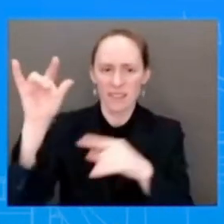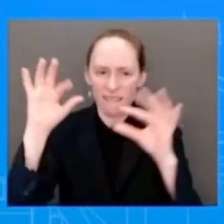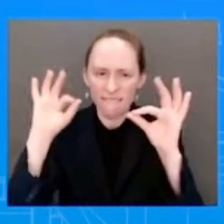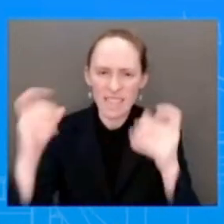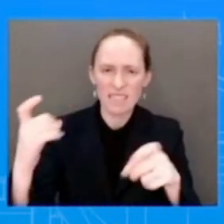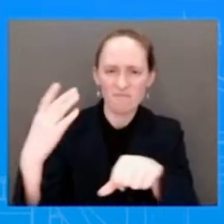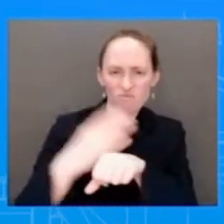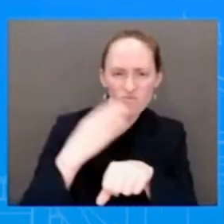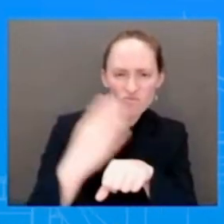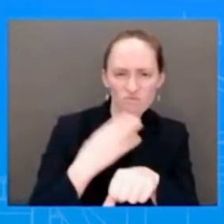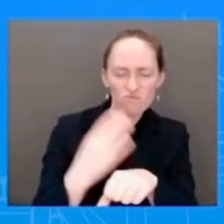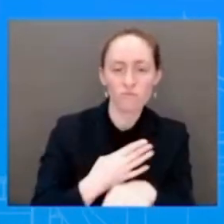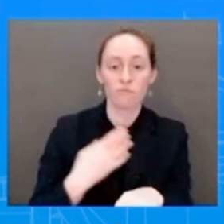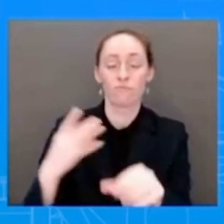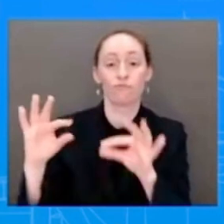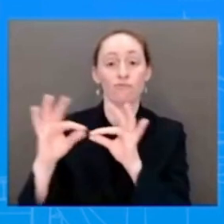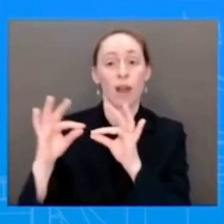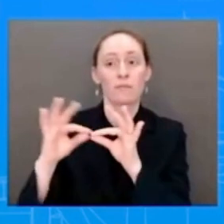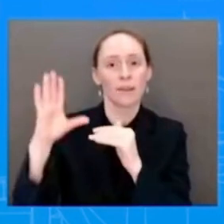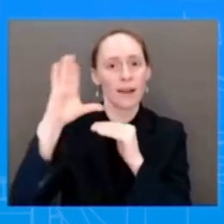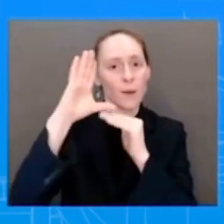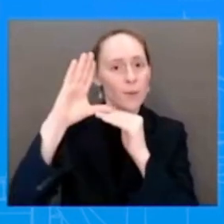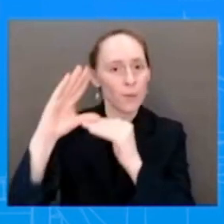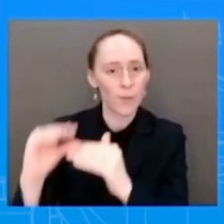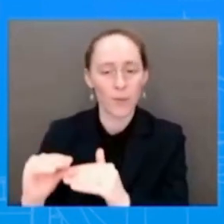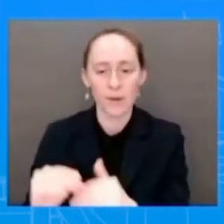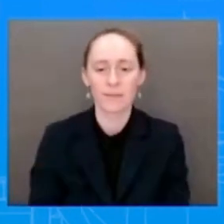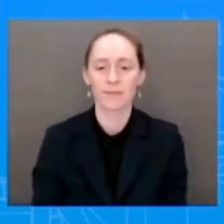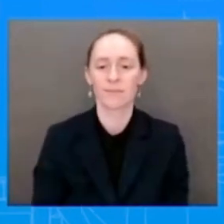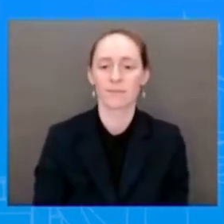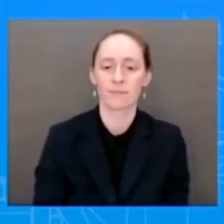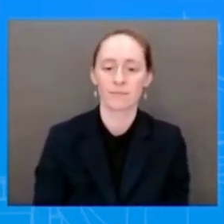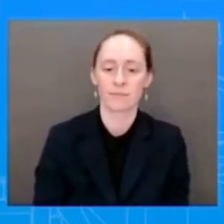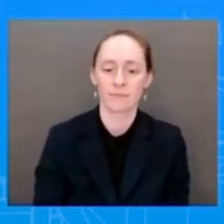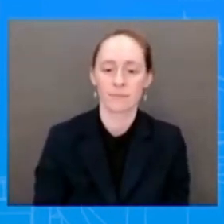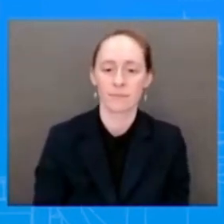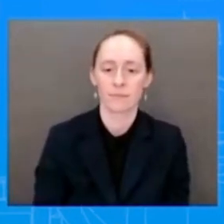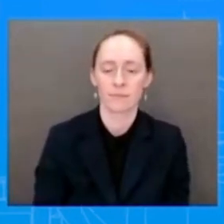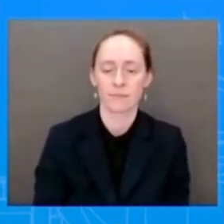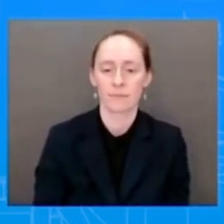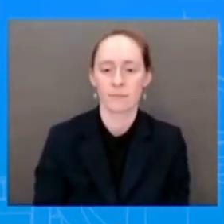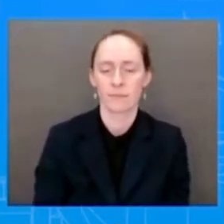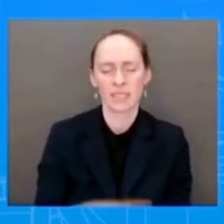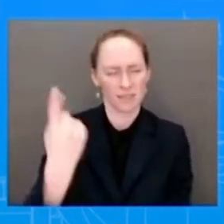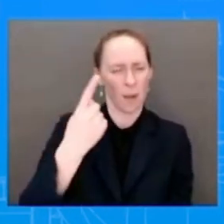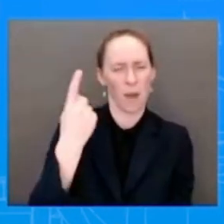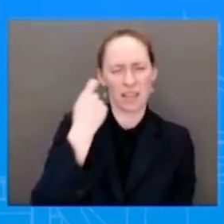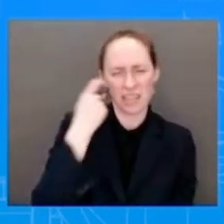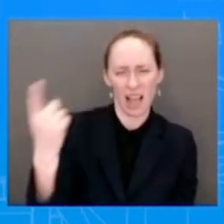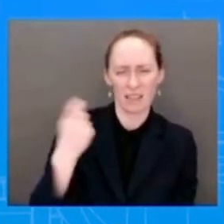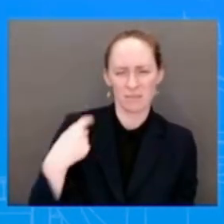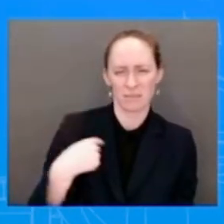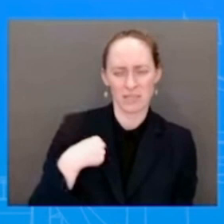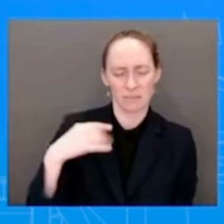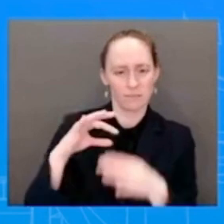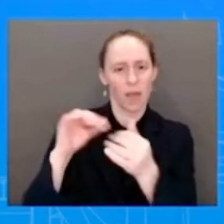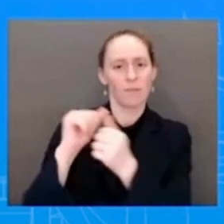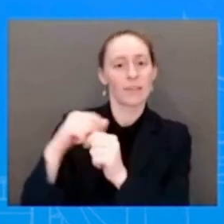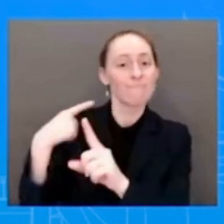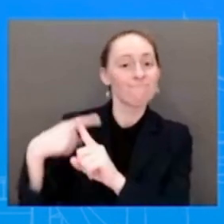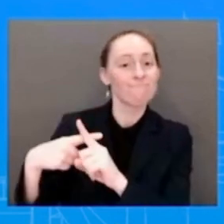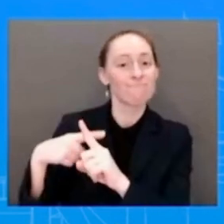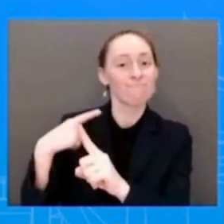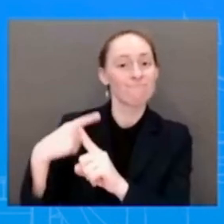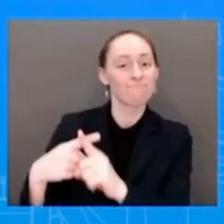will also say, somebody just asked, I don't know, it have been you, Mary, about the optimism that you see from this President, right? This is